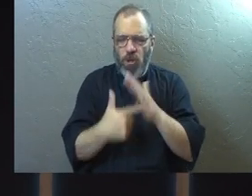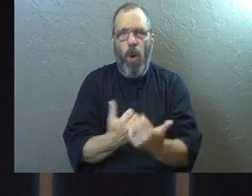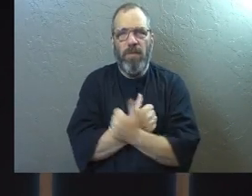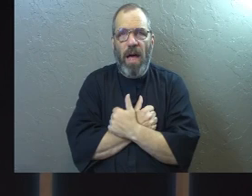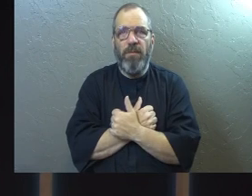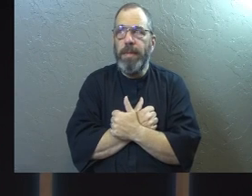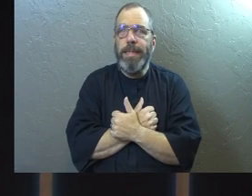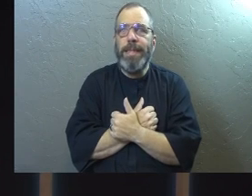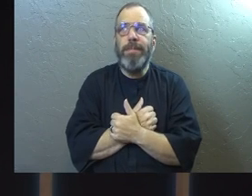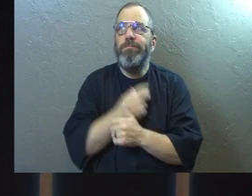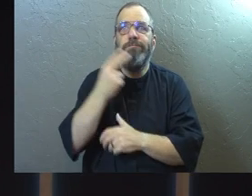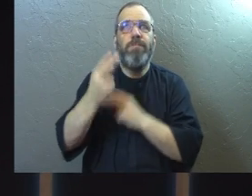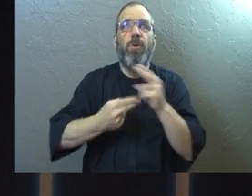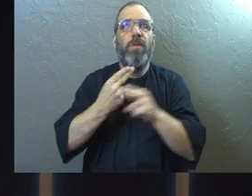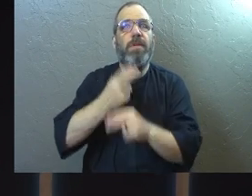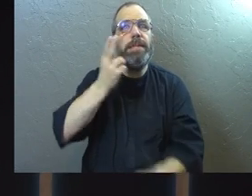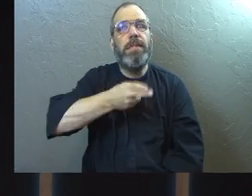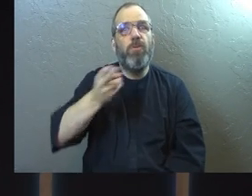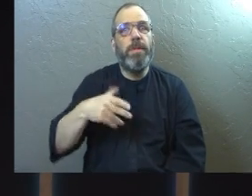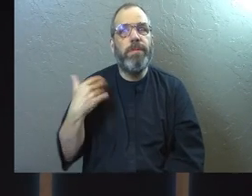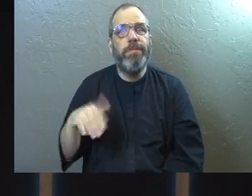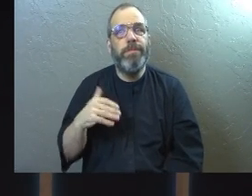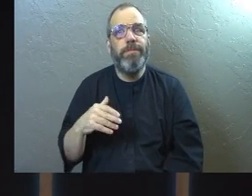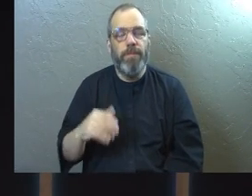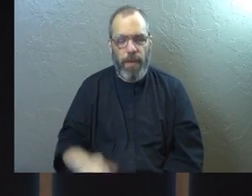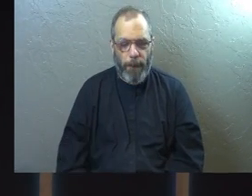in the history of the universe. We have to.